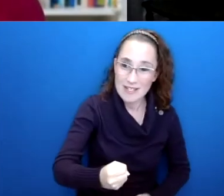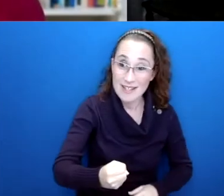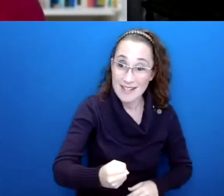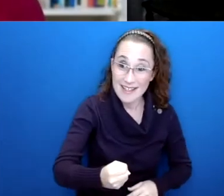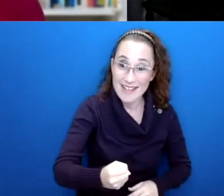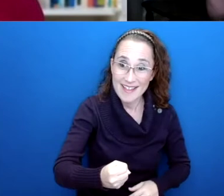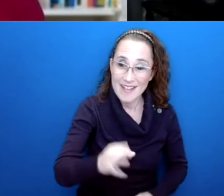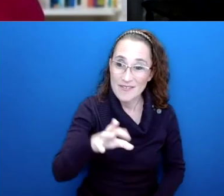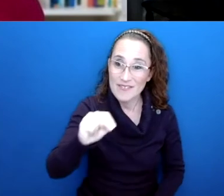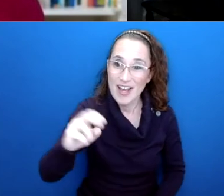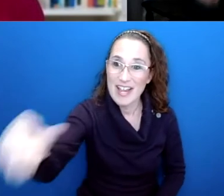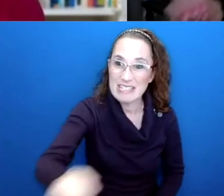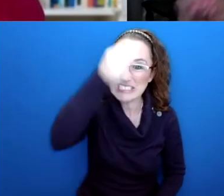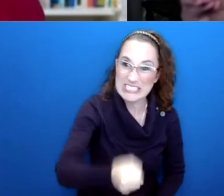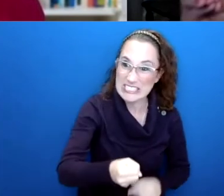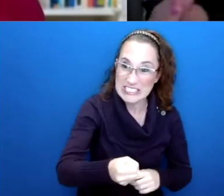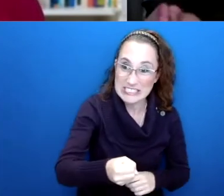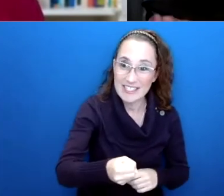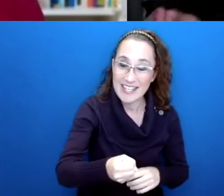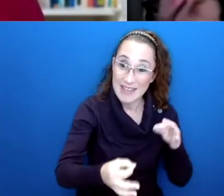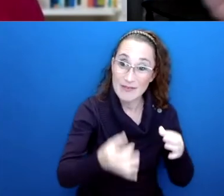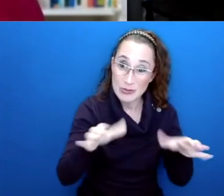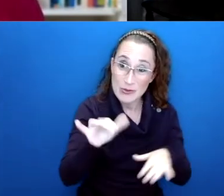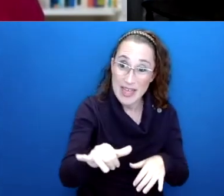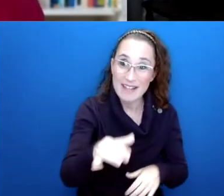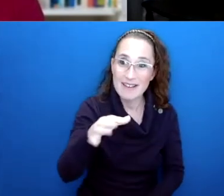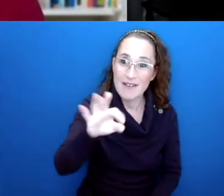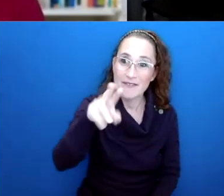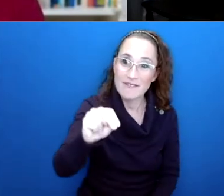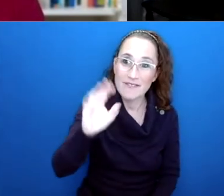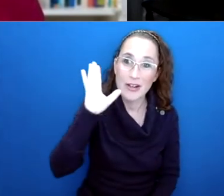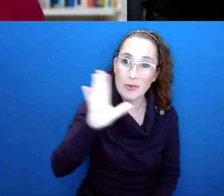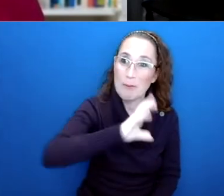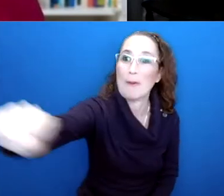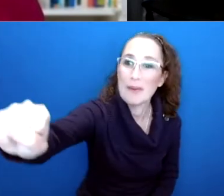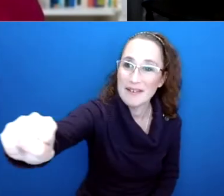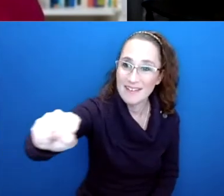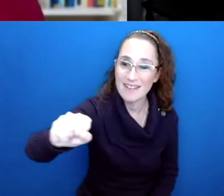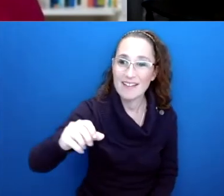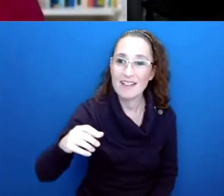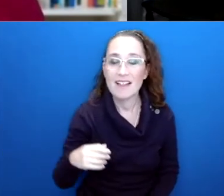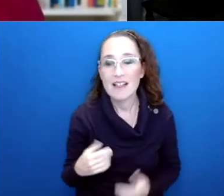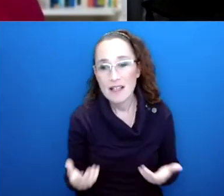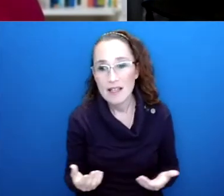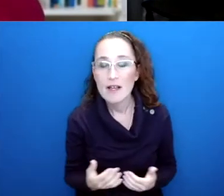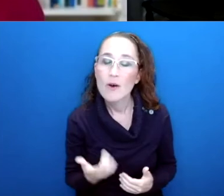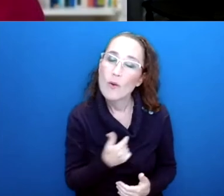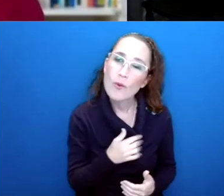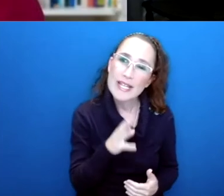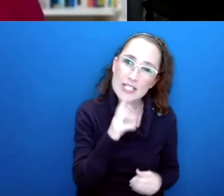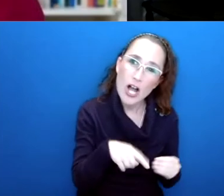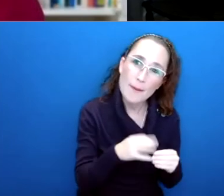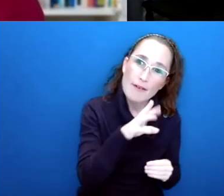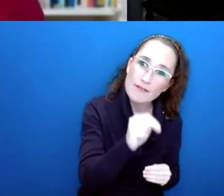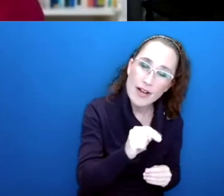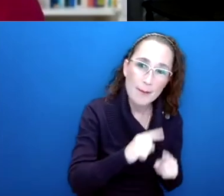fascinating to think more seriously about something we talk about, but don't think about. And that actually is the